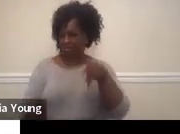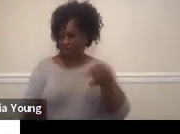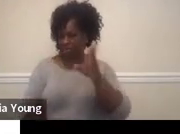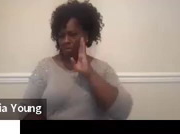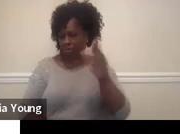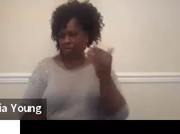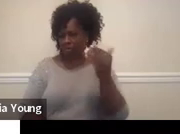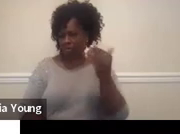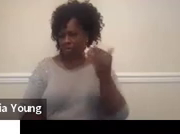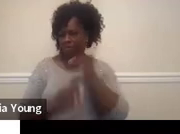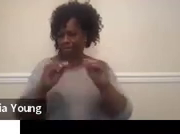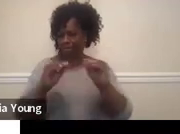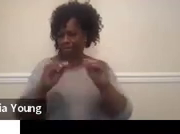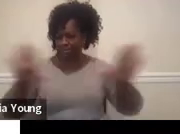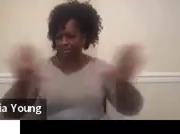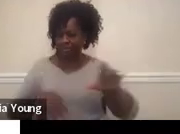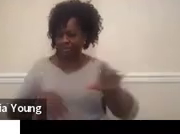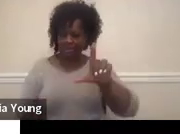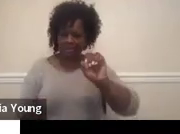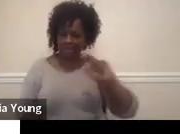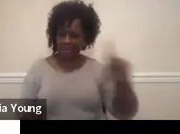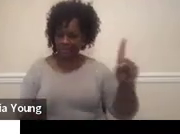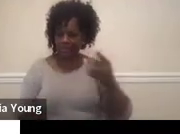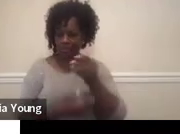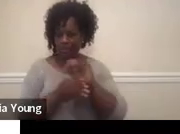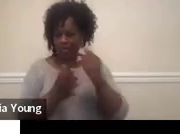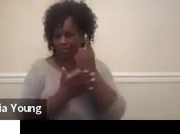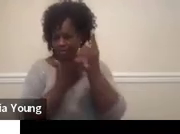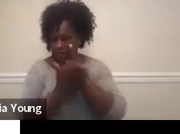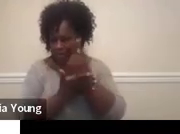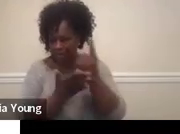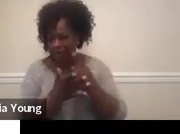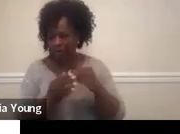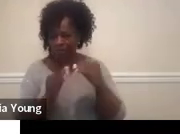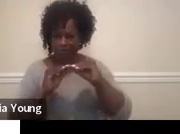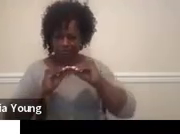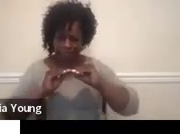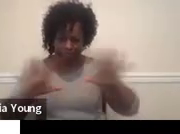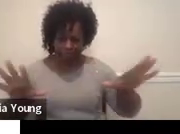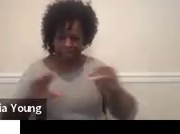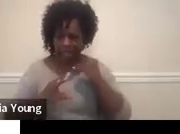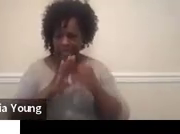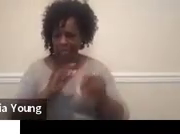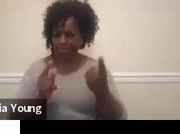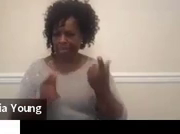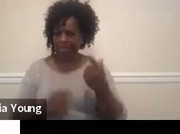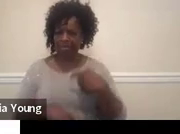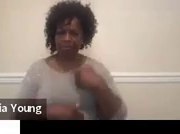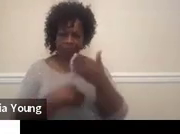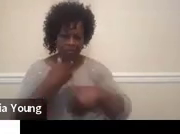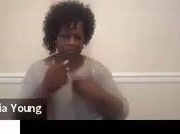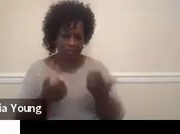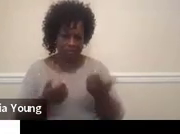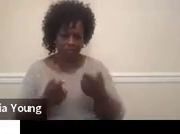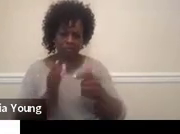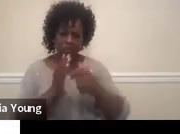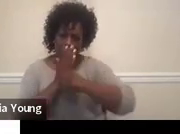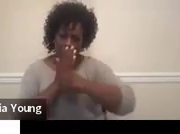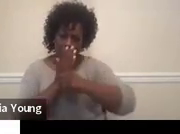some links like to the office hours, um, and the procedural manual and user